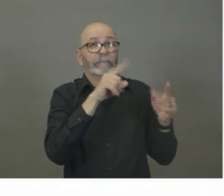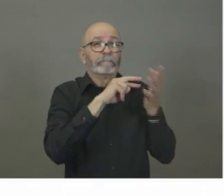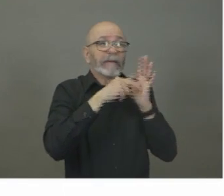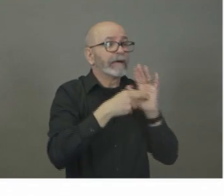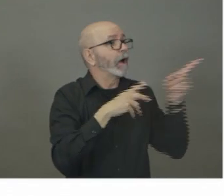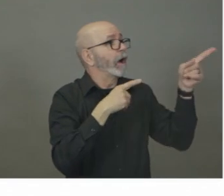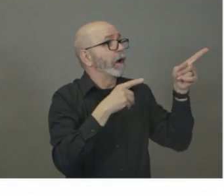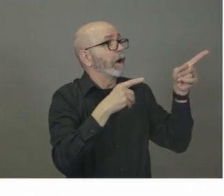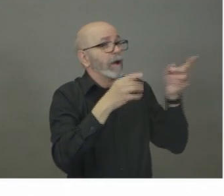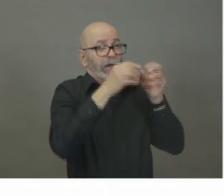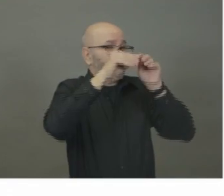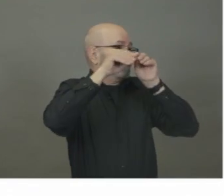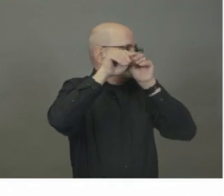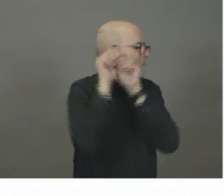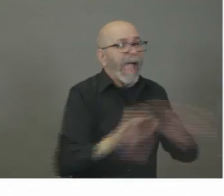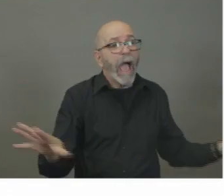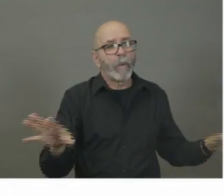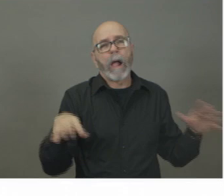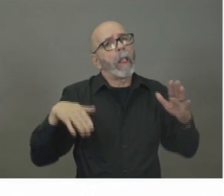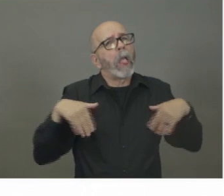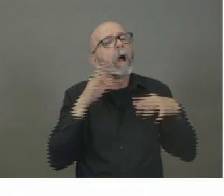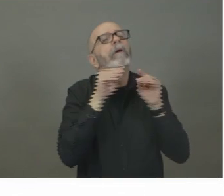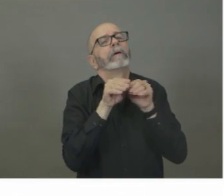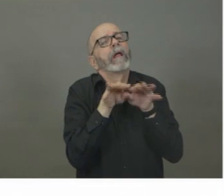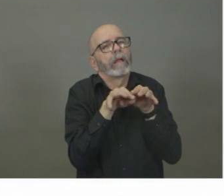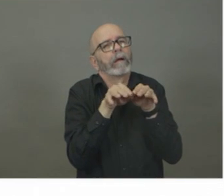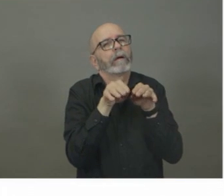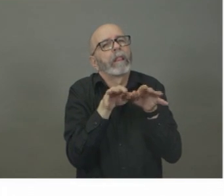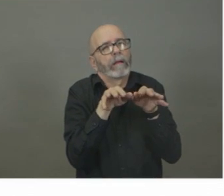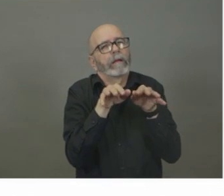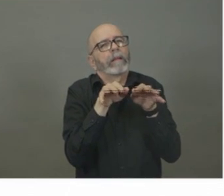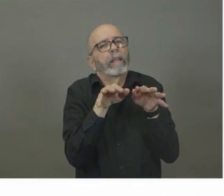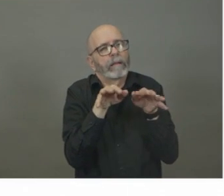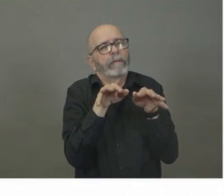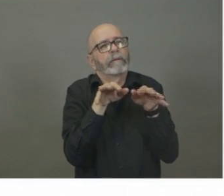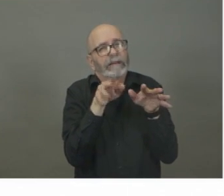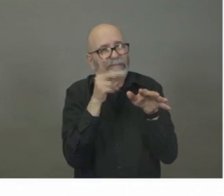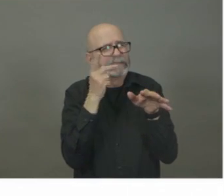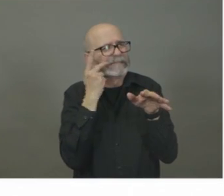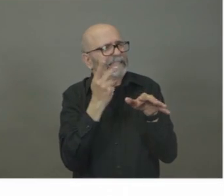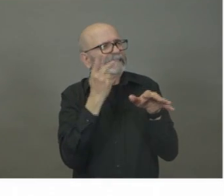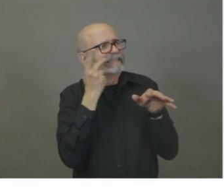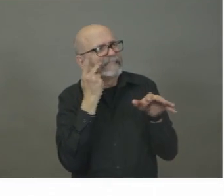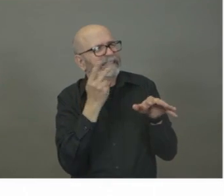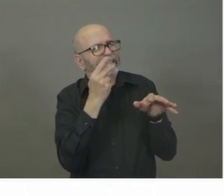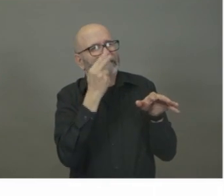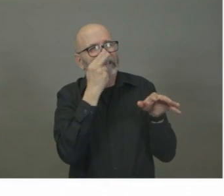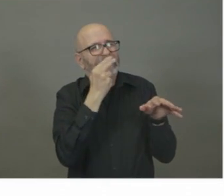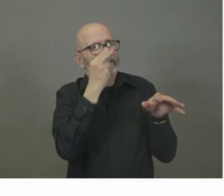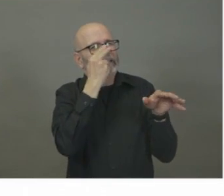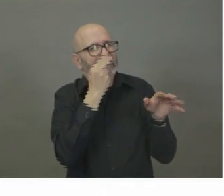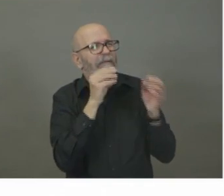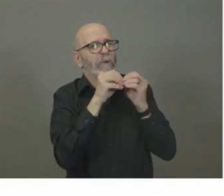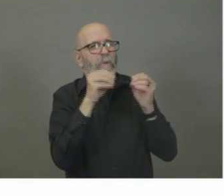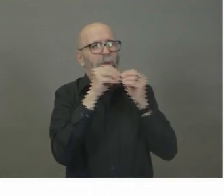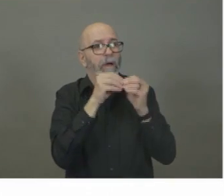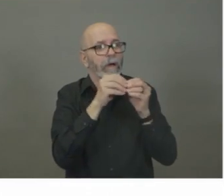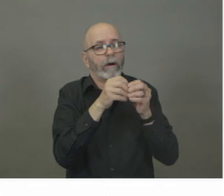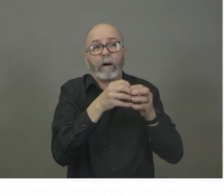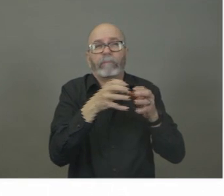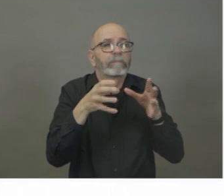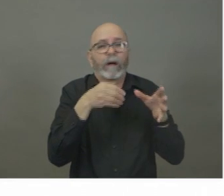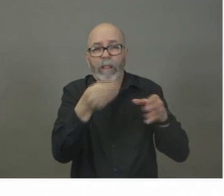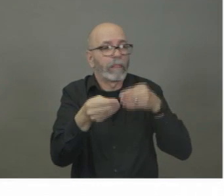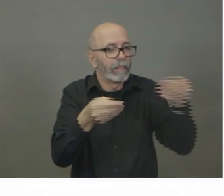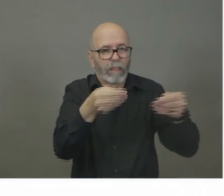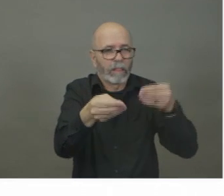that have significant numbers. That's the trigger if we really start to see that broader community spread. We discuss this